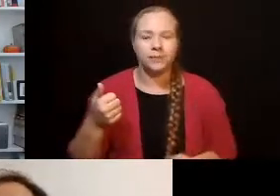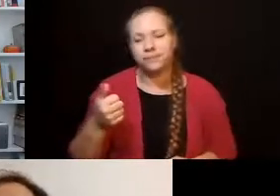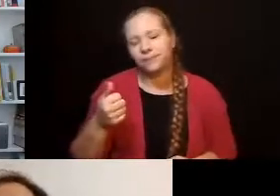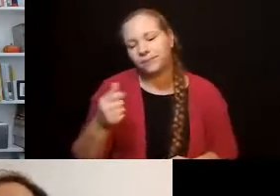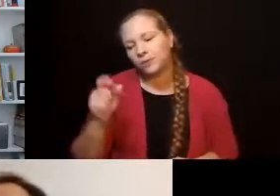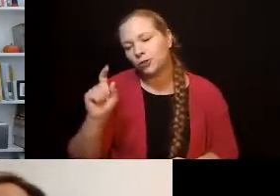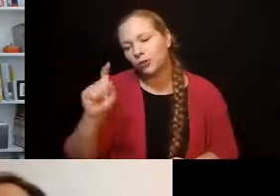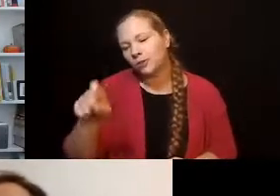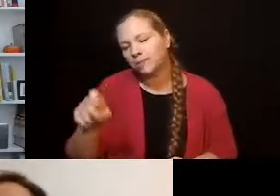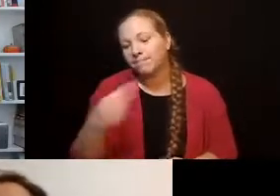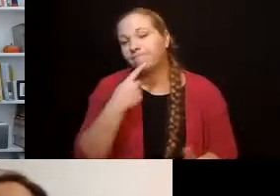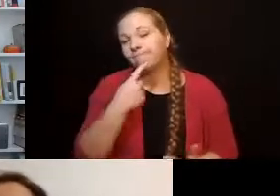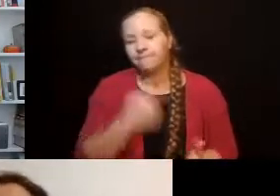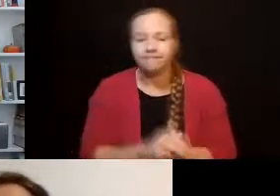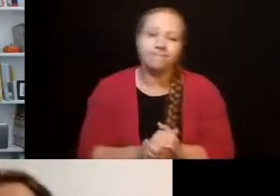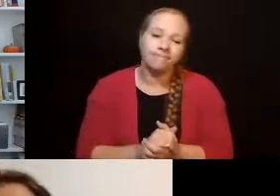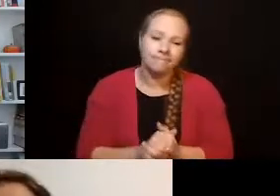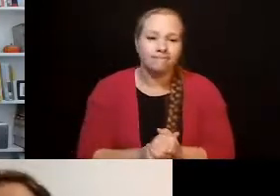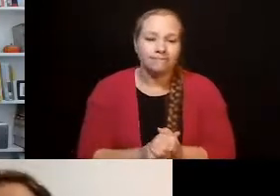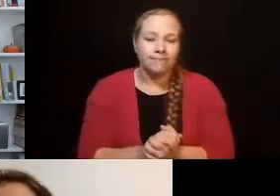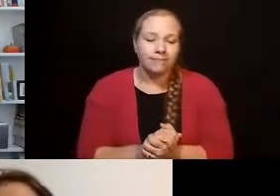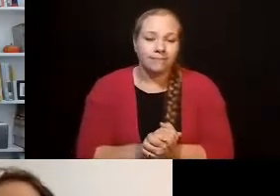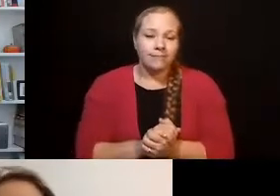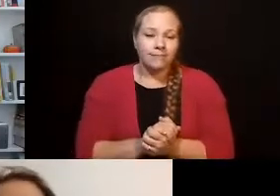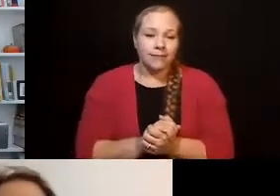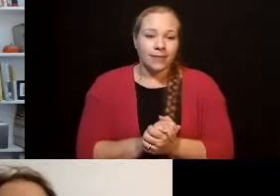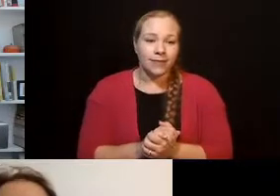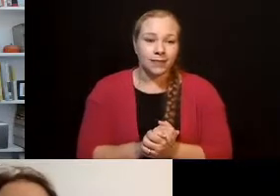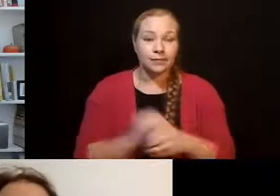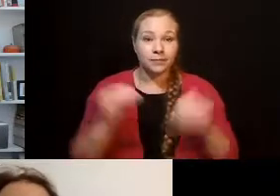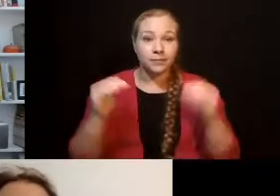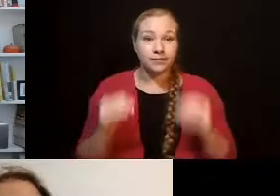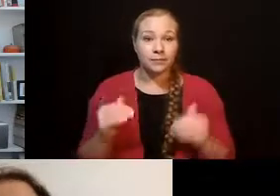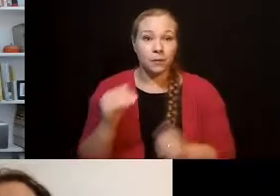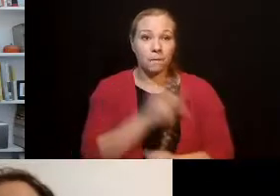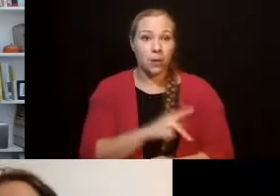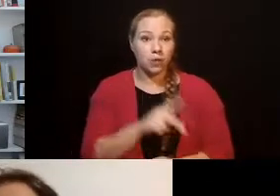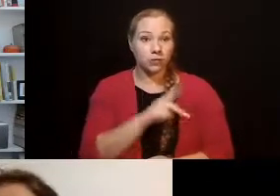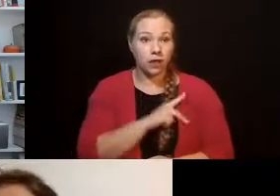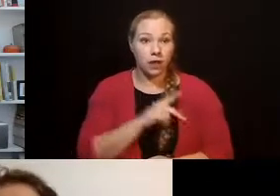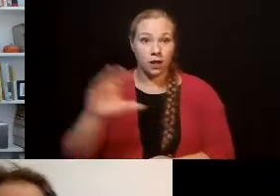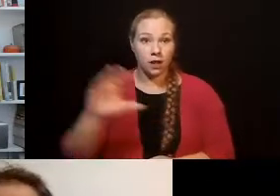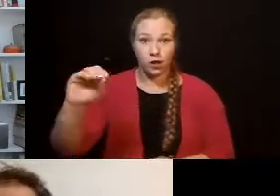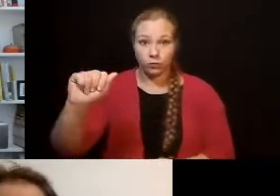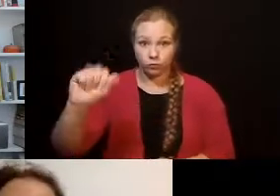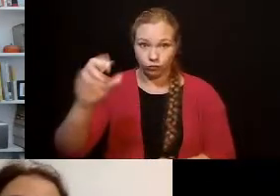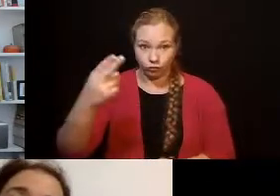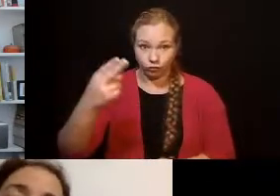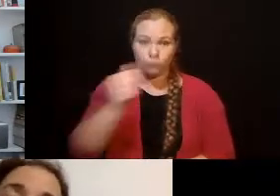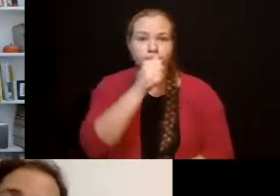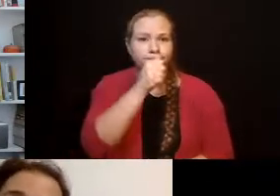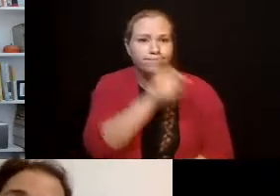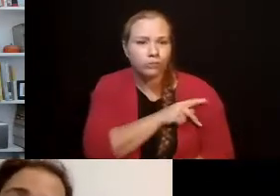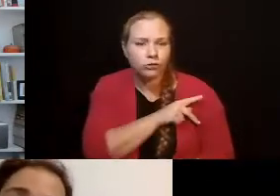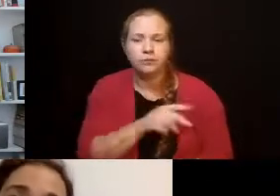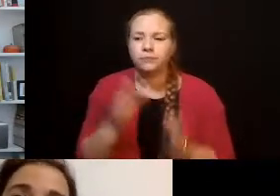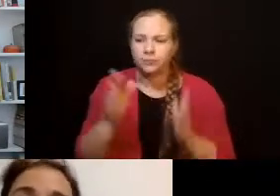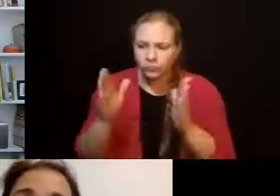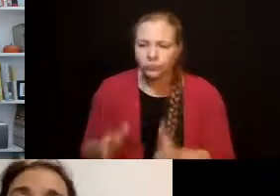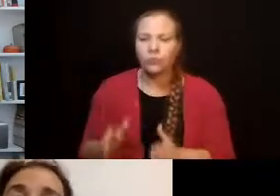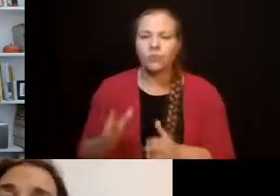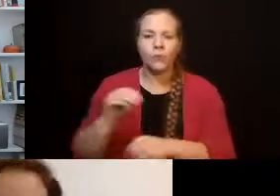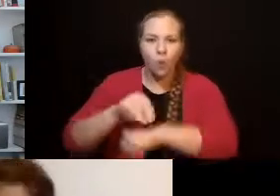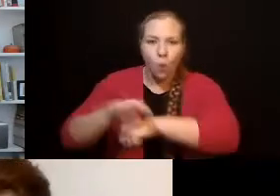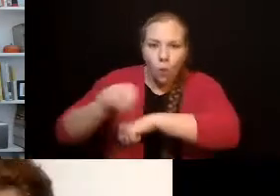So, with personal coach, DDA has some programs and some services that are available. Community guide.